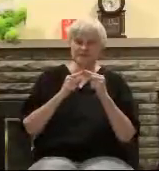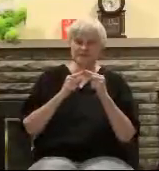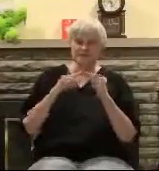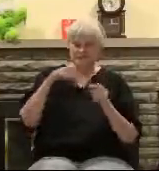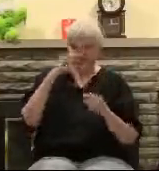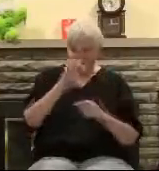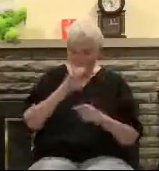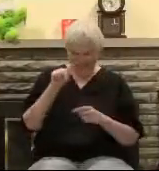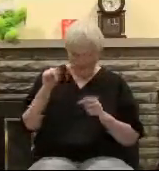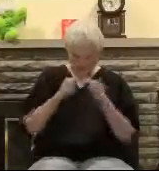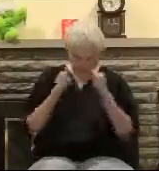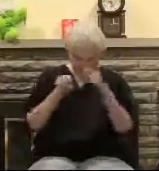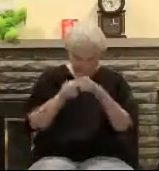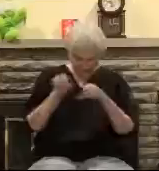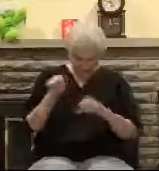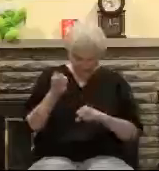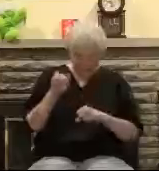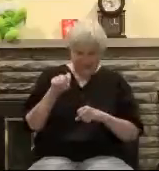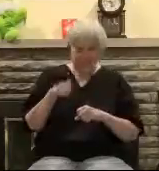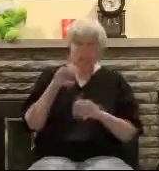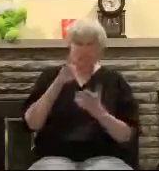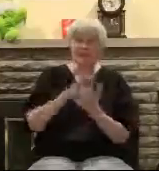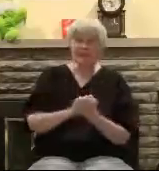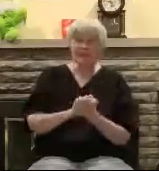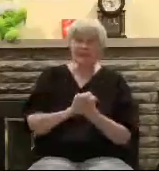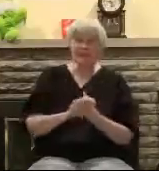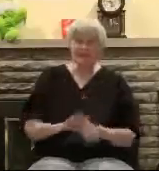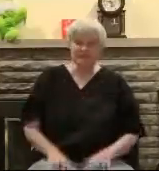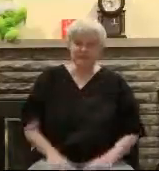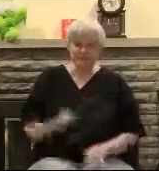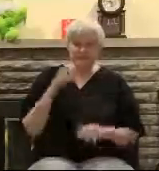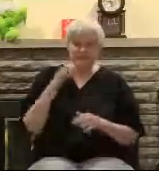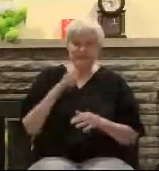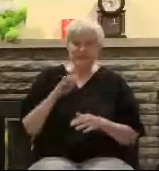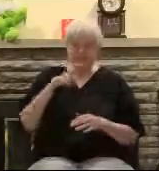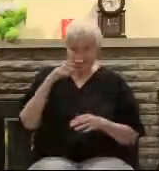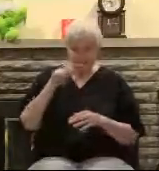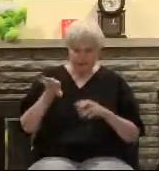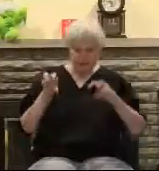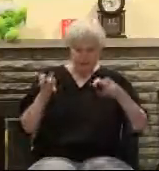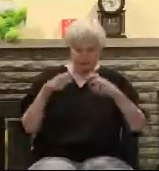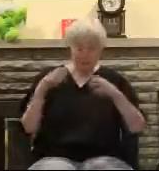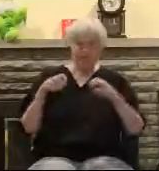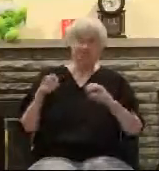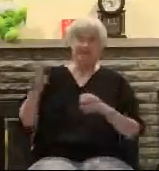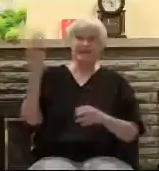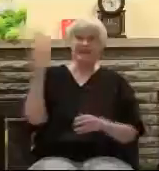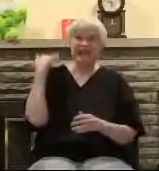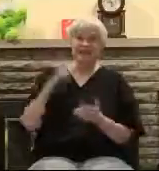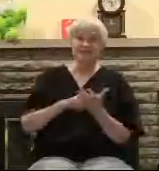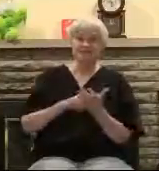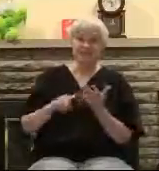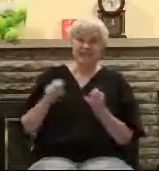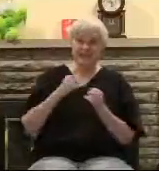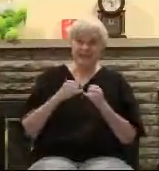I was subjected to, quote-unquote, the conversation over the weekend. I didn't realize what was going on until I heard